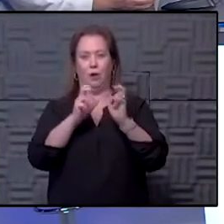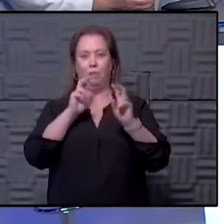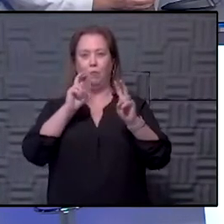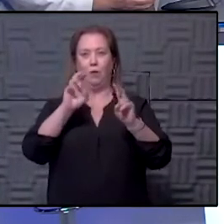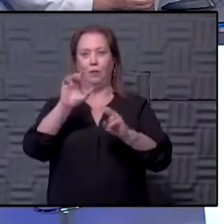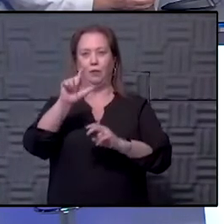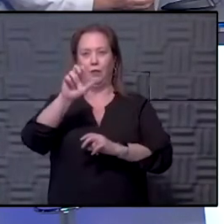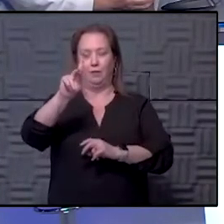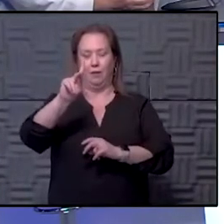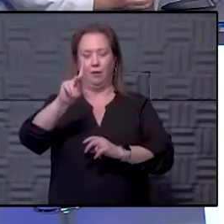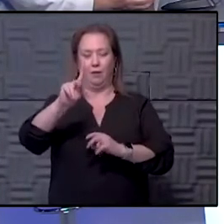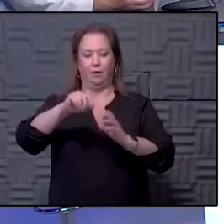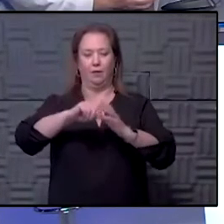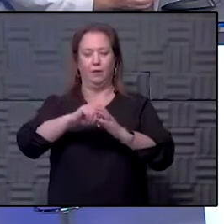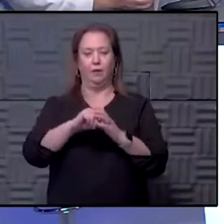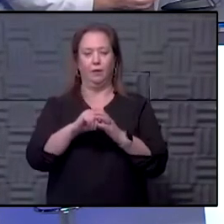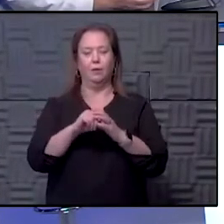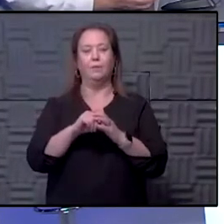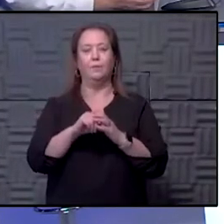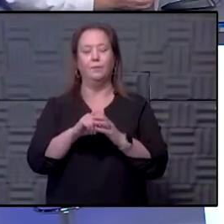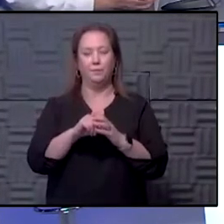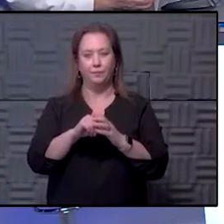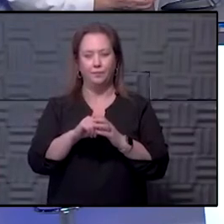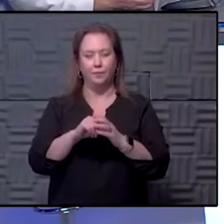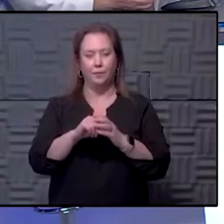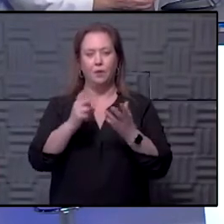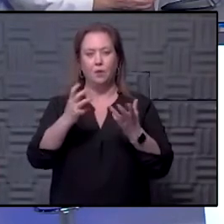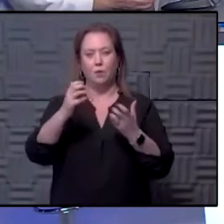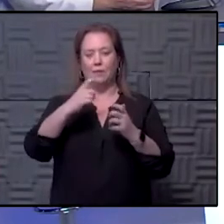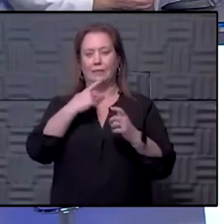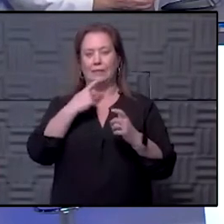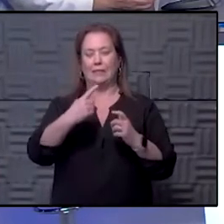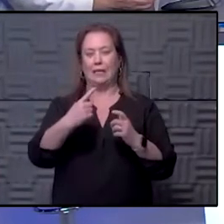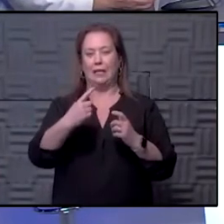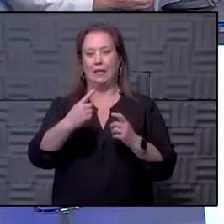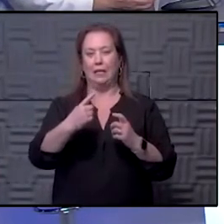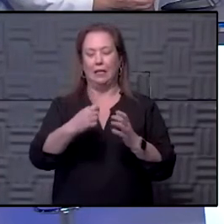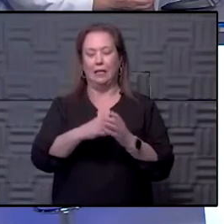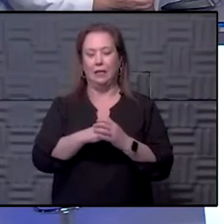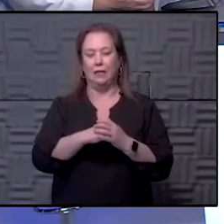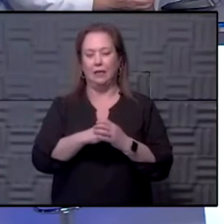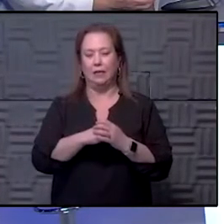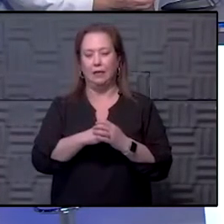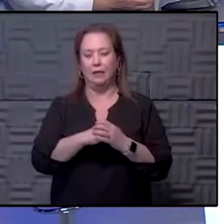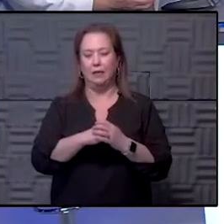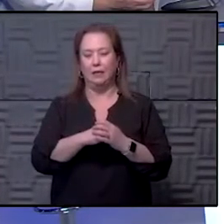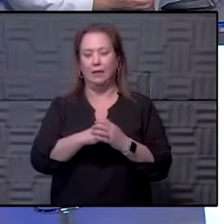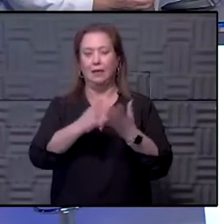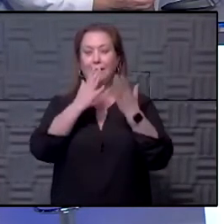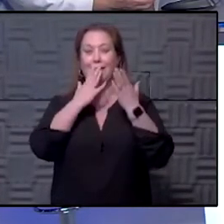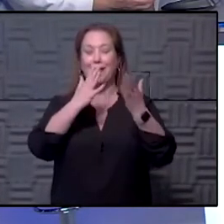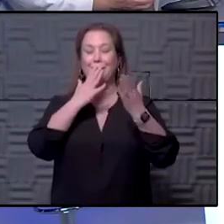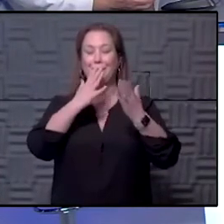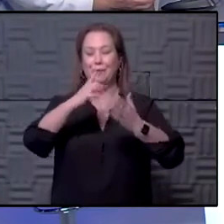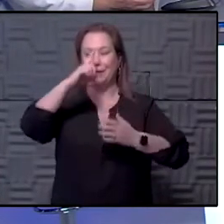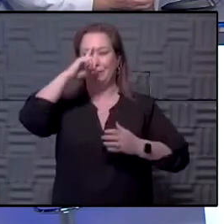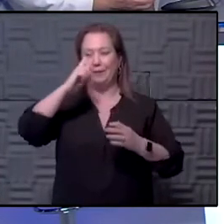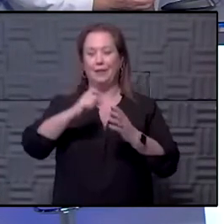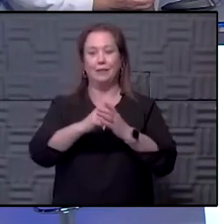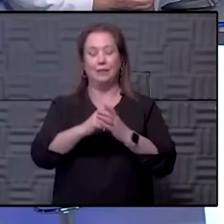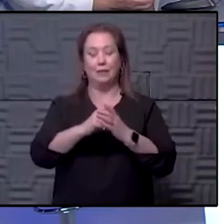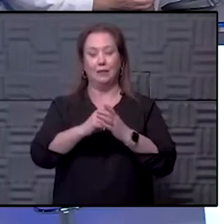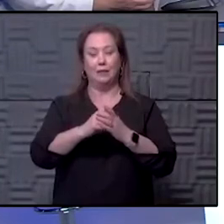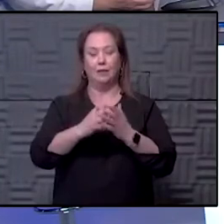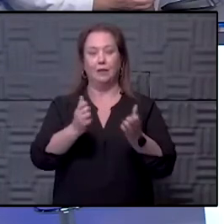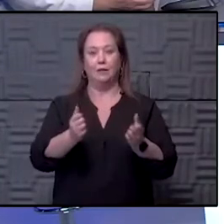the clock. Kapral, I hope I'm saying your name right. She just wants to say, um, thank you because she